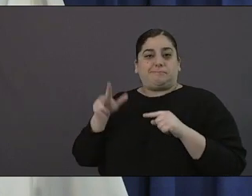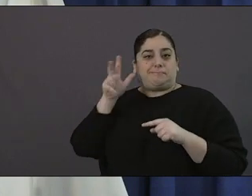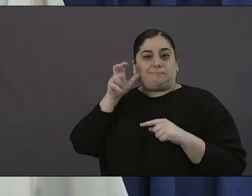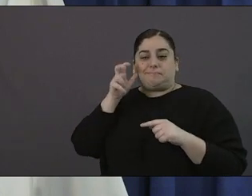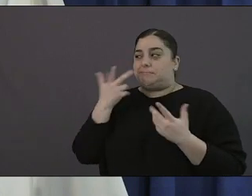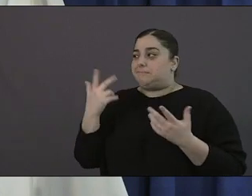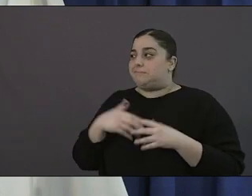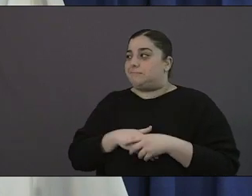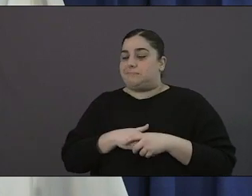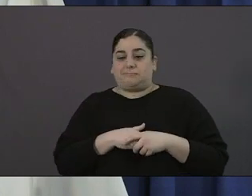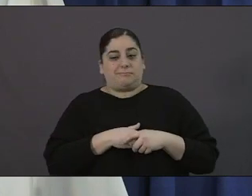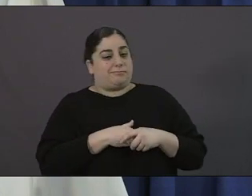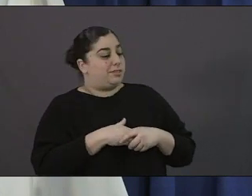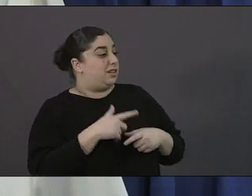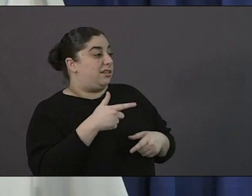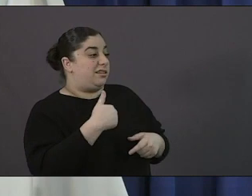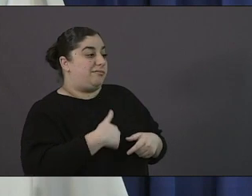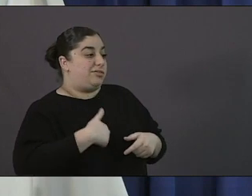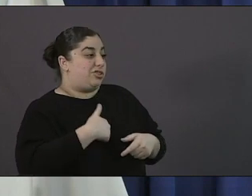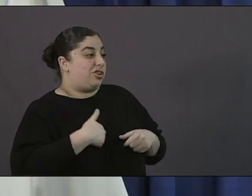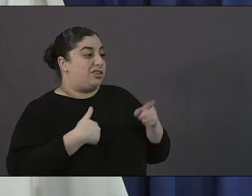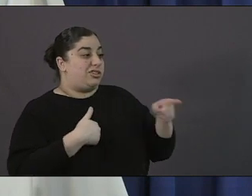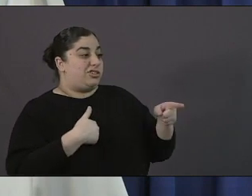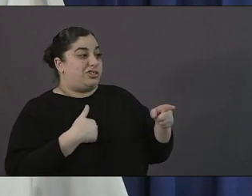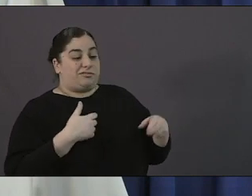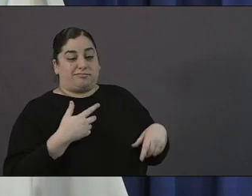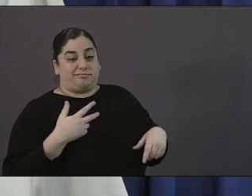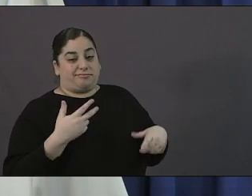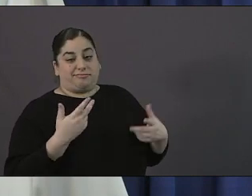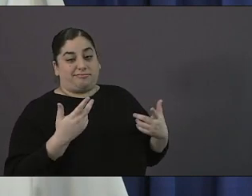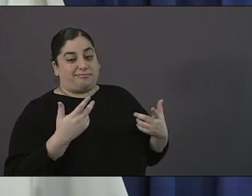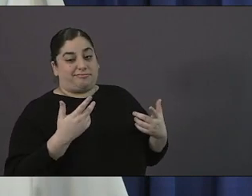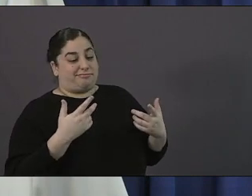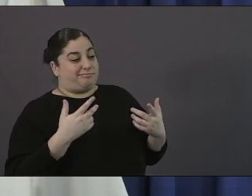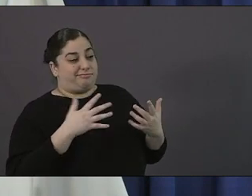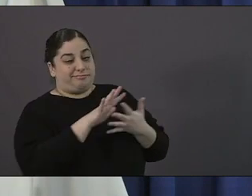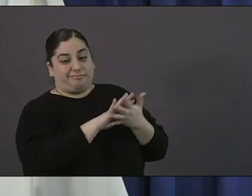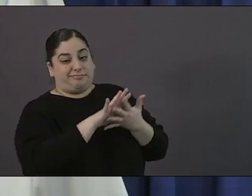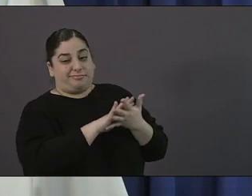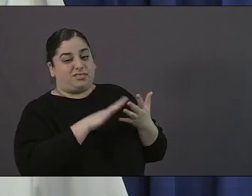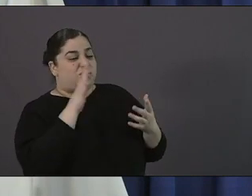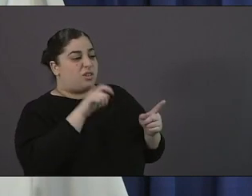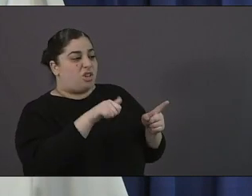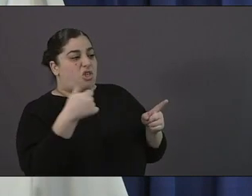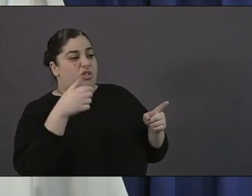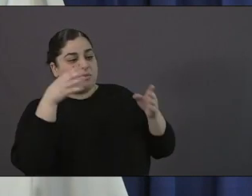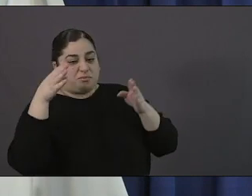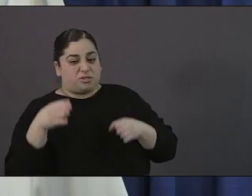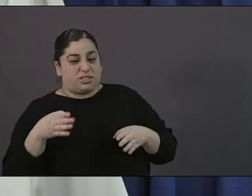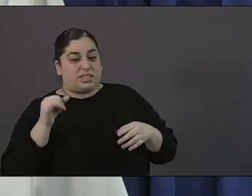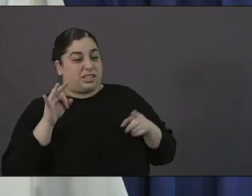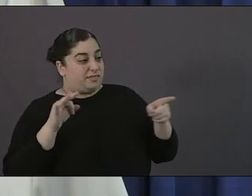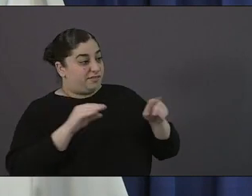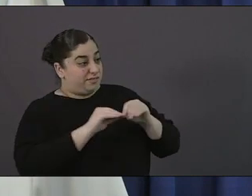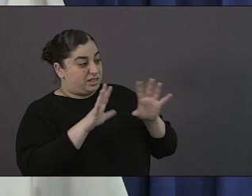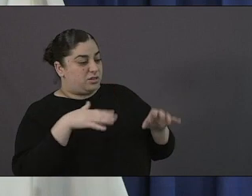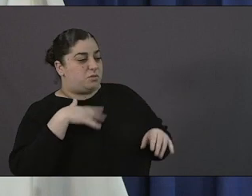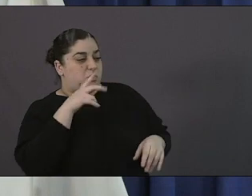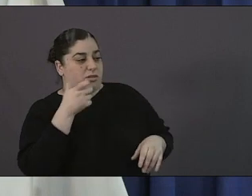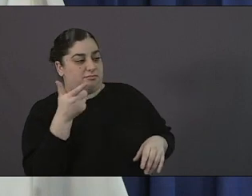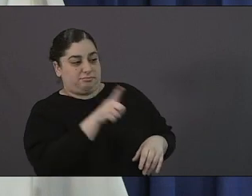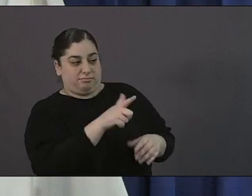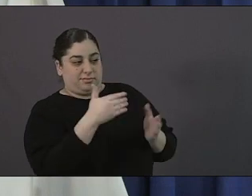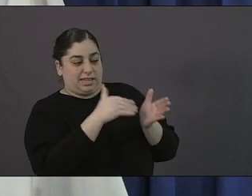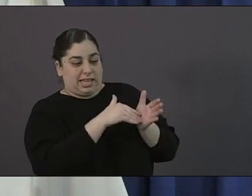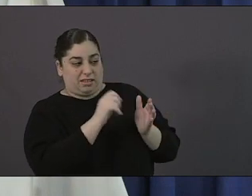i'm sorry kasha you're cutting out um we'll try to get back to in a second maybe we can go to the we're having some difficulty audio difficulties and we can go to the next